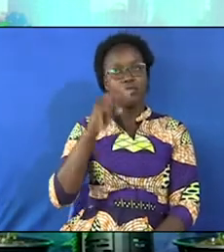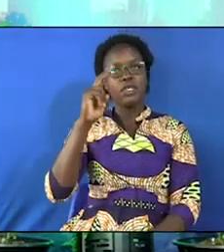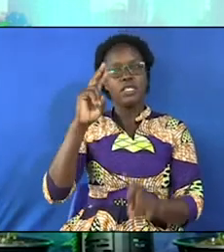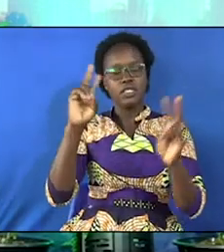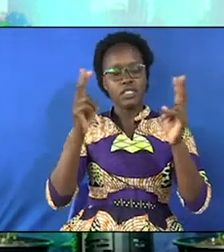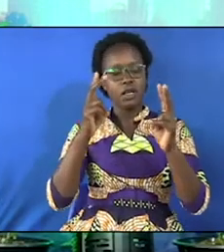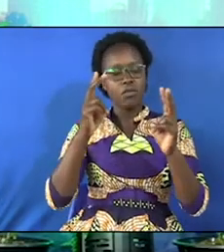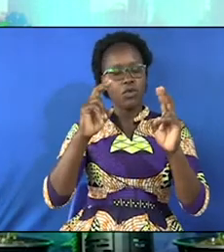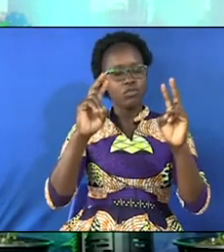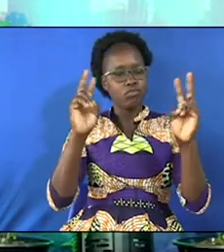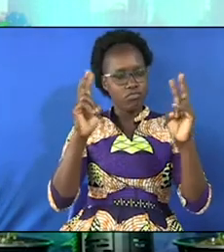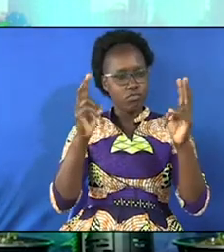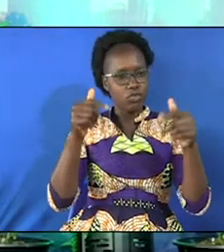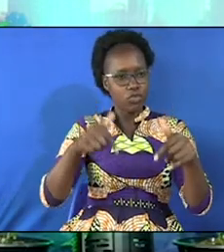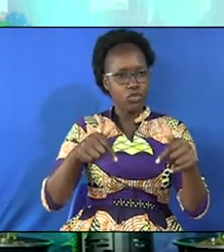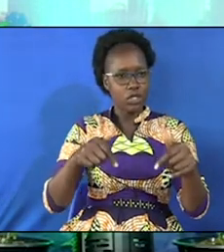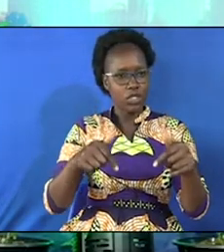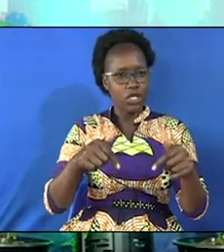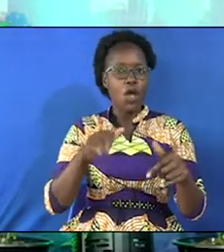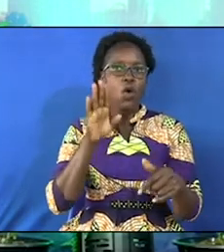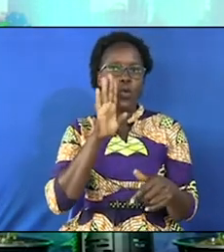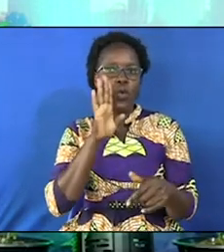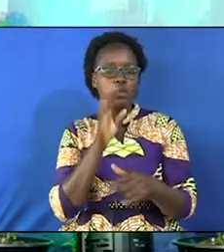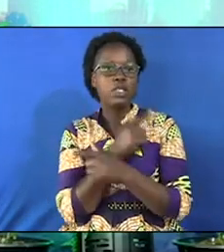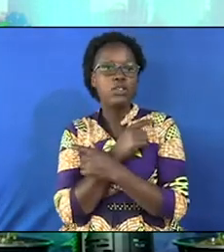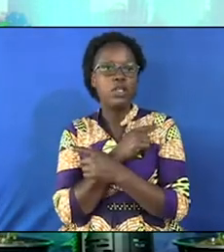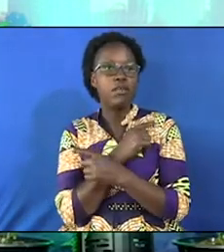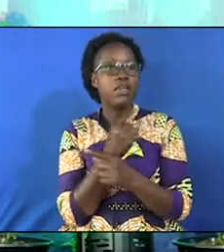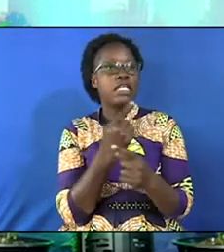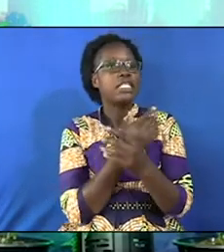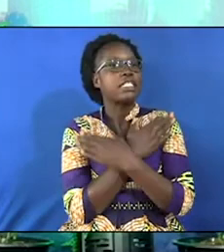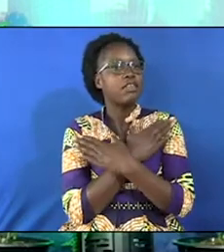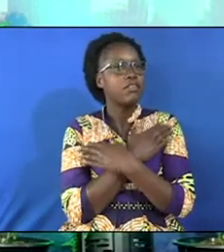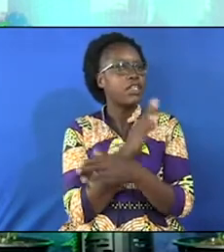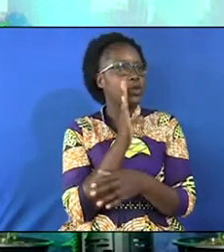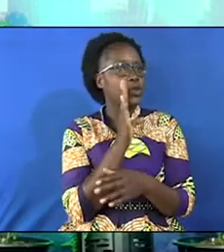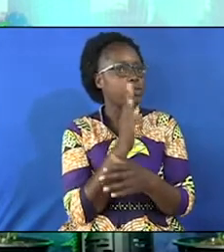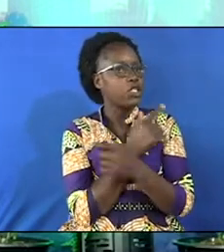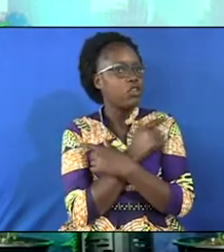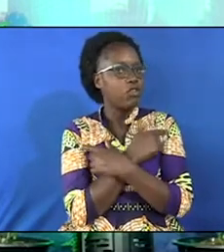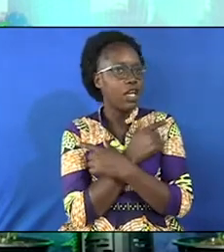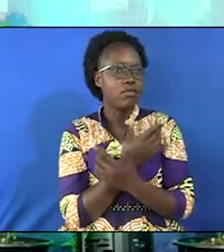is Wishpers of Love. Tell your friend, Wishpers of Love.